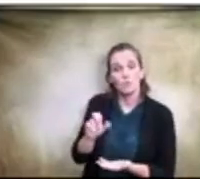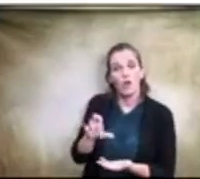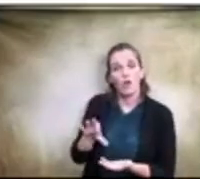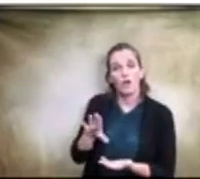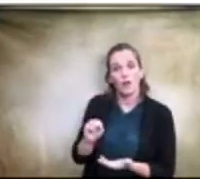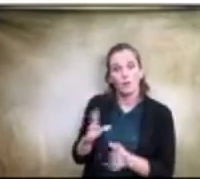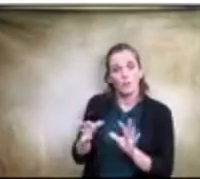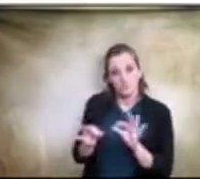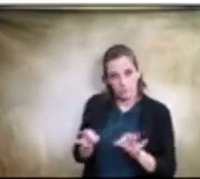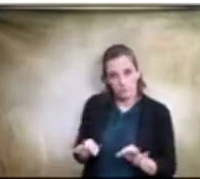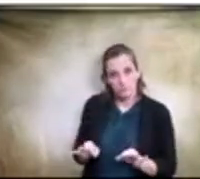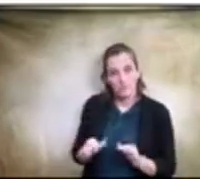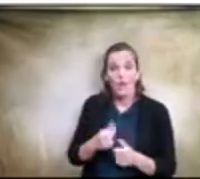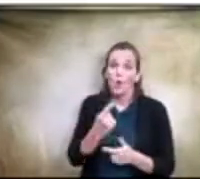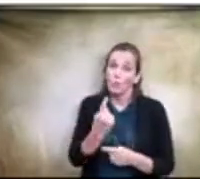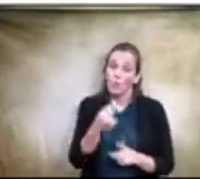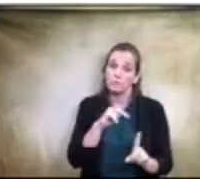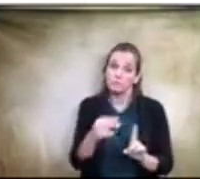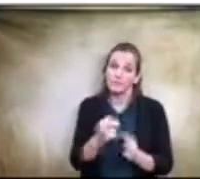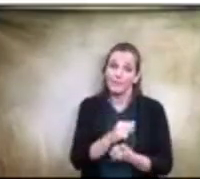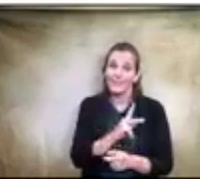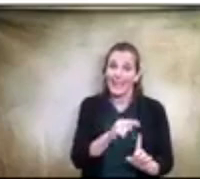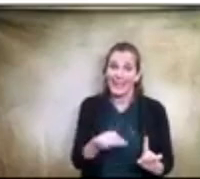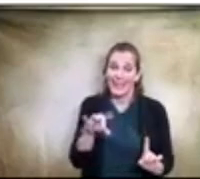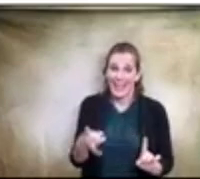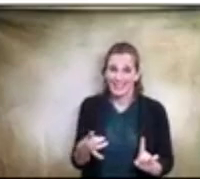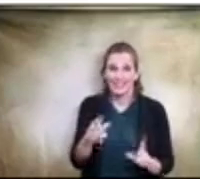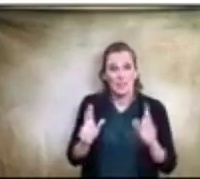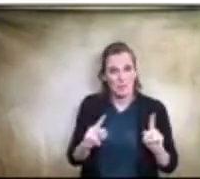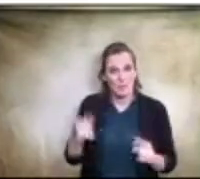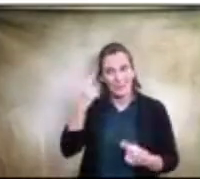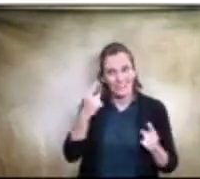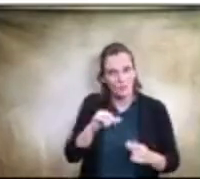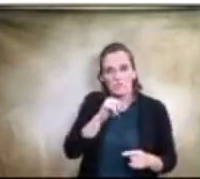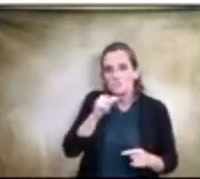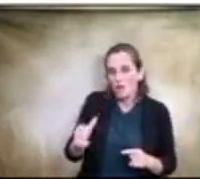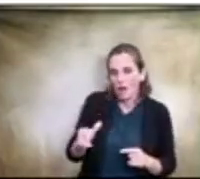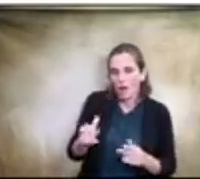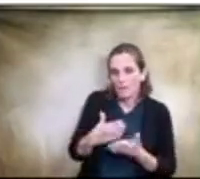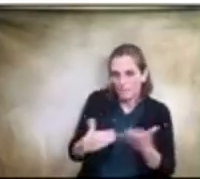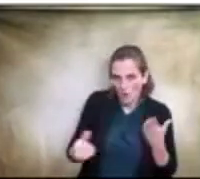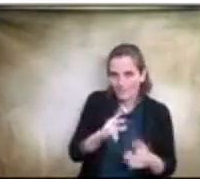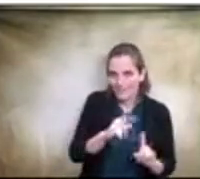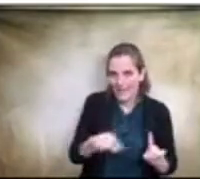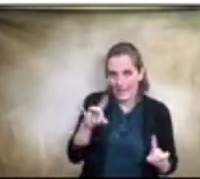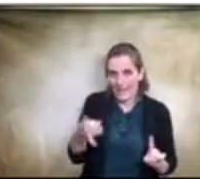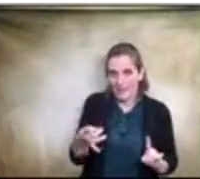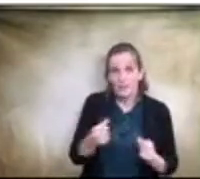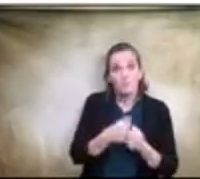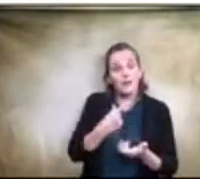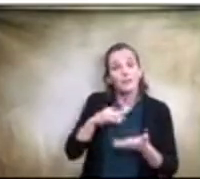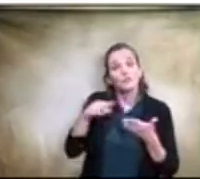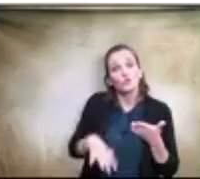K-8, which people may perceive as not being an aspect of a K-8, is that K-8 scholars, when surveyed, they